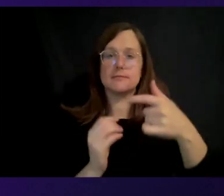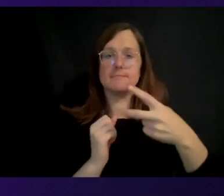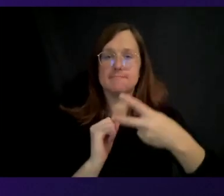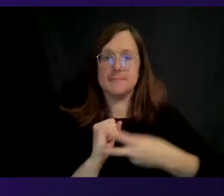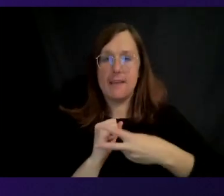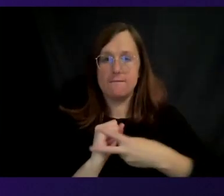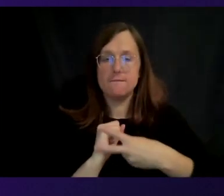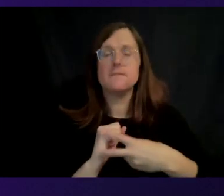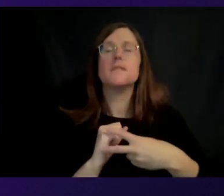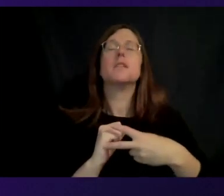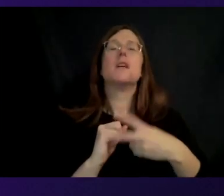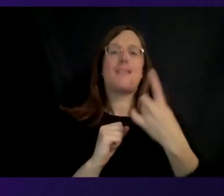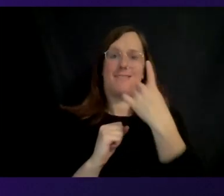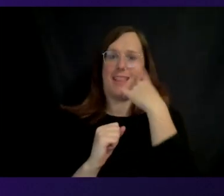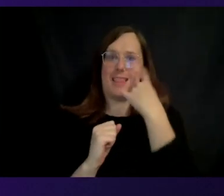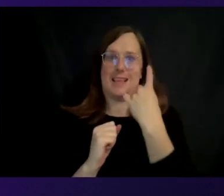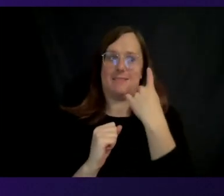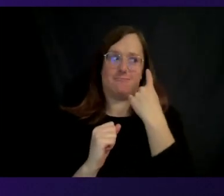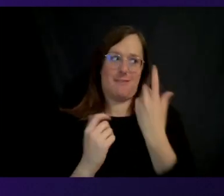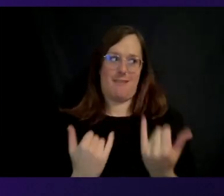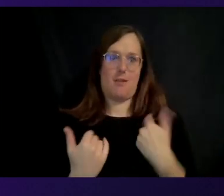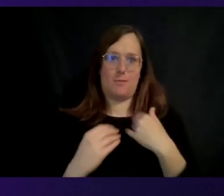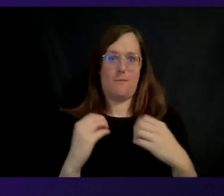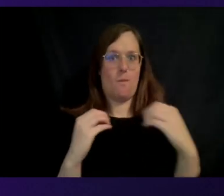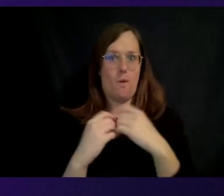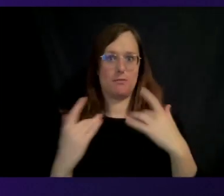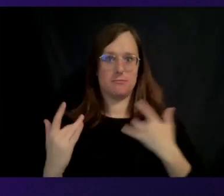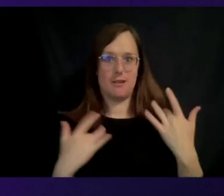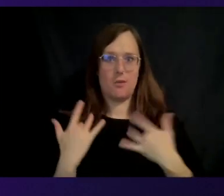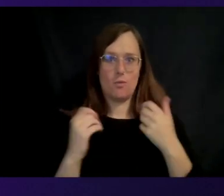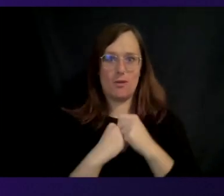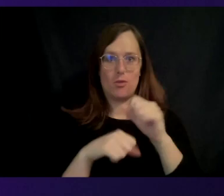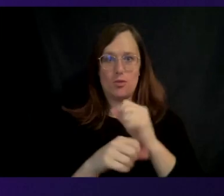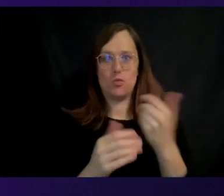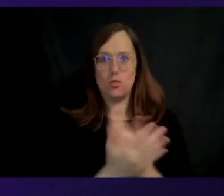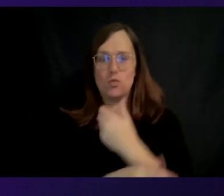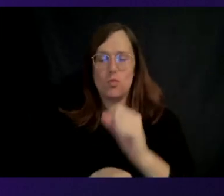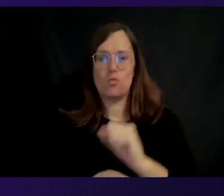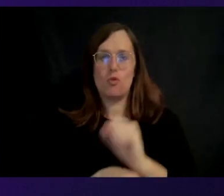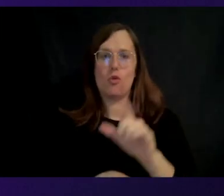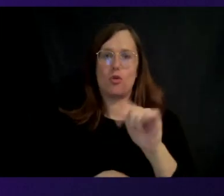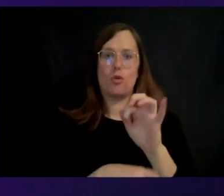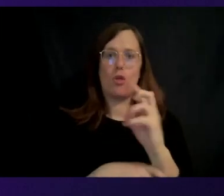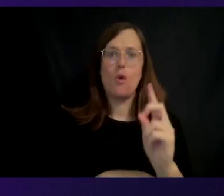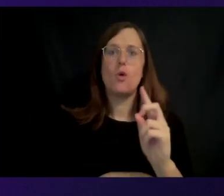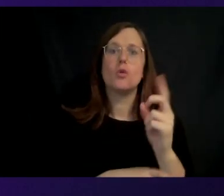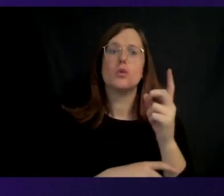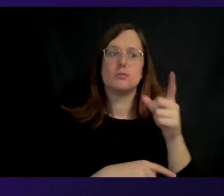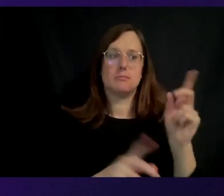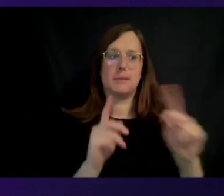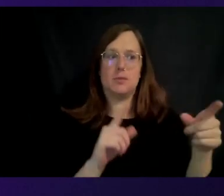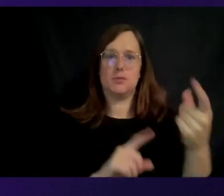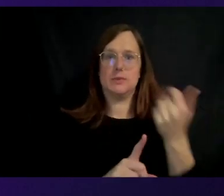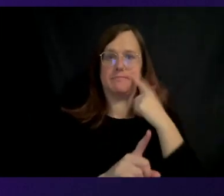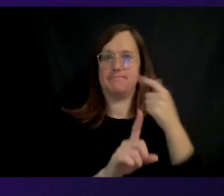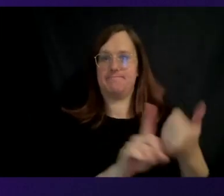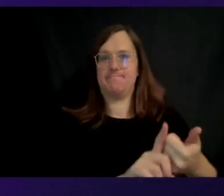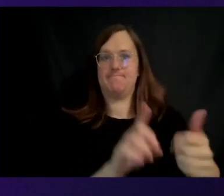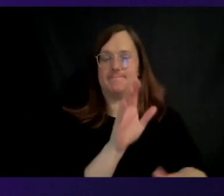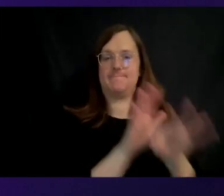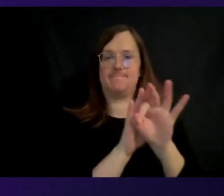And I think we're even more exciting about the new workloads that people will discover and drive in the next